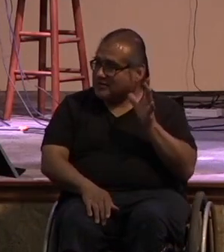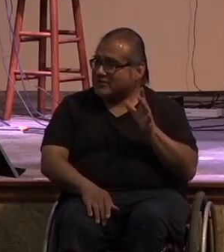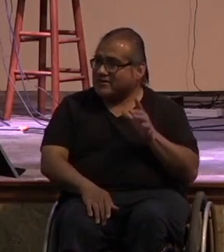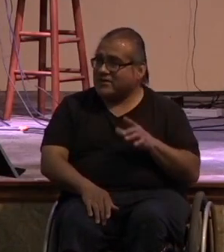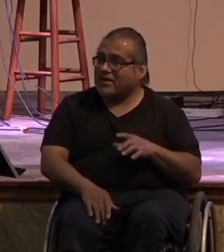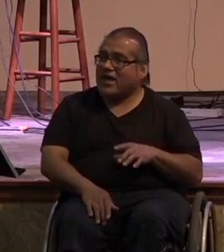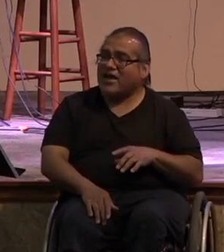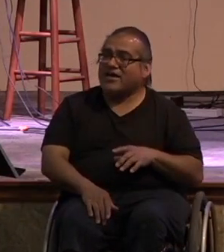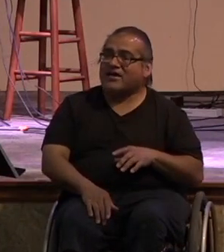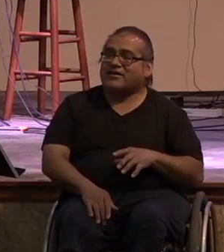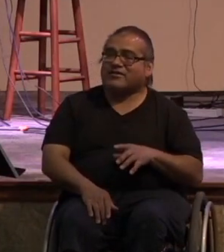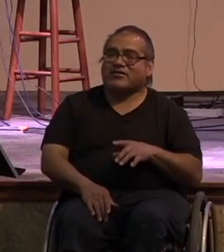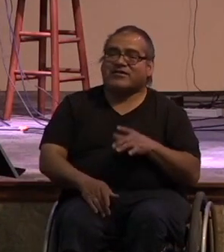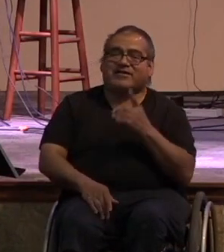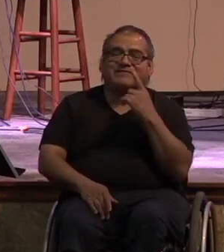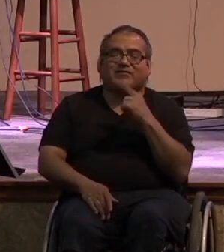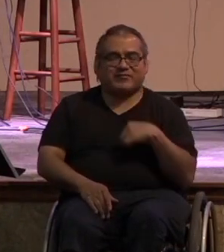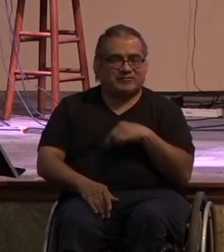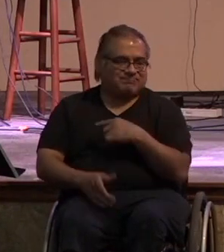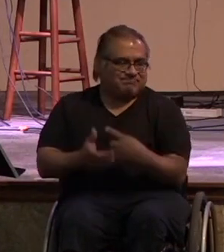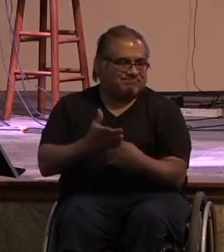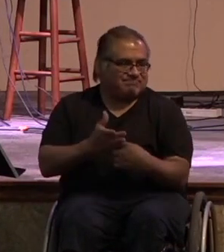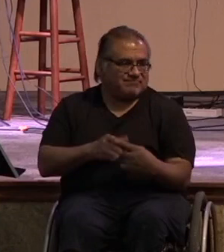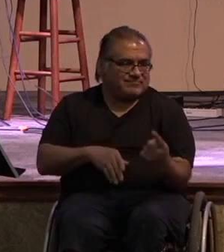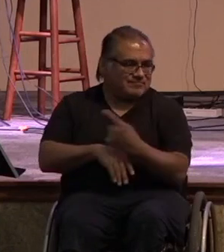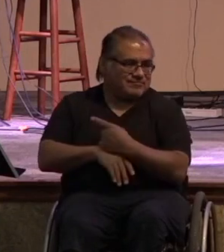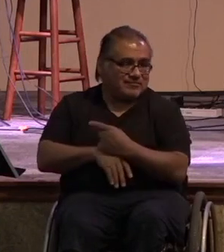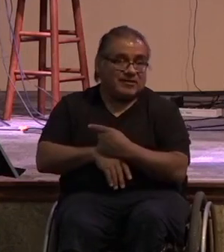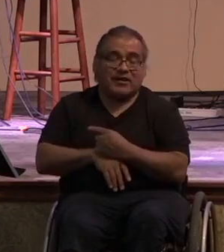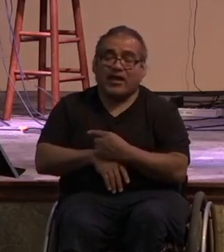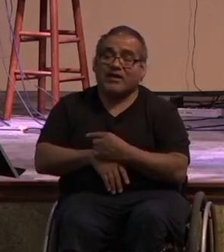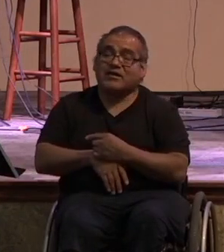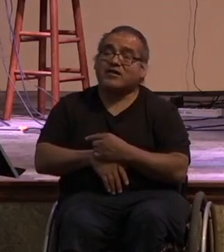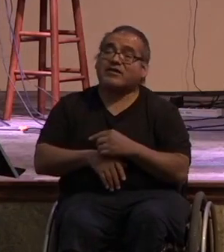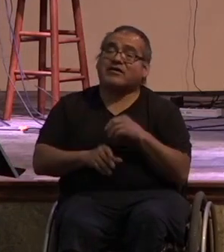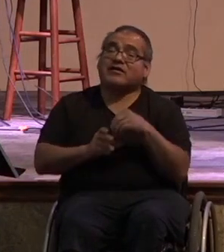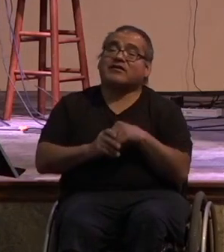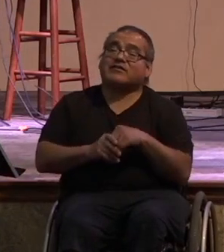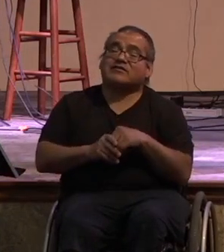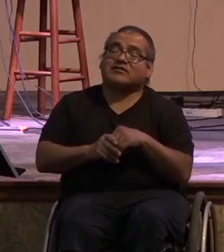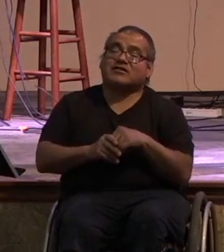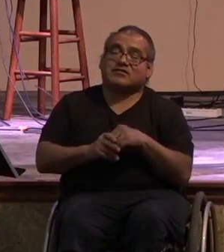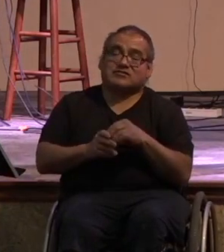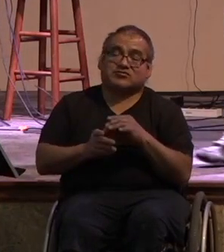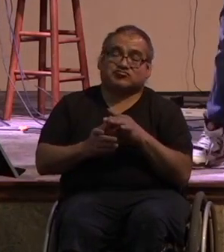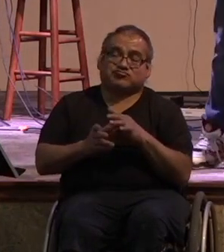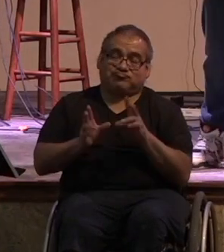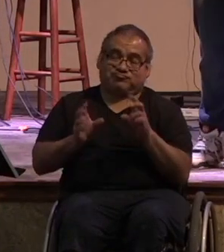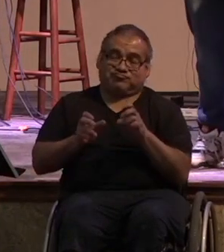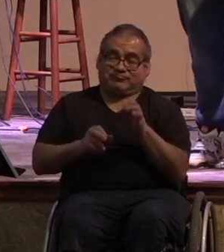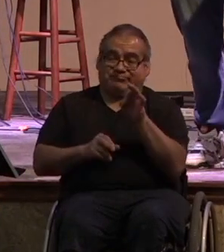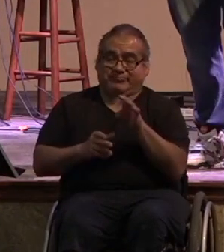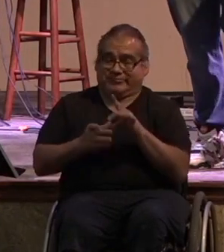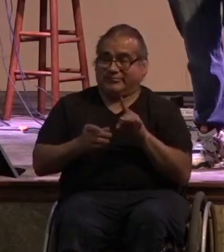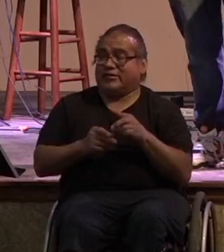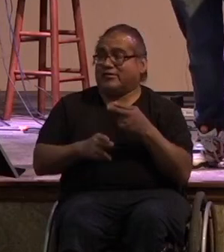remind you why we're talking about this this morning we're in our series called engaged because part of our